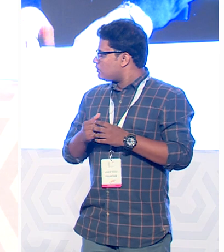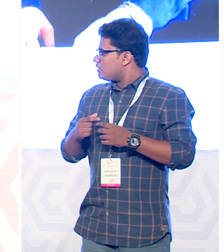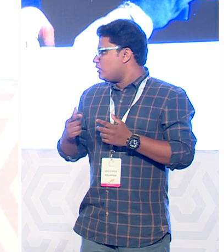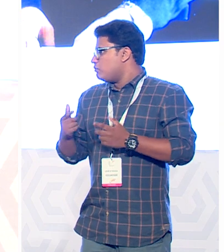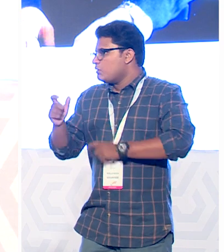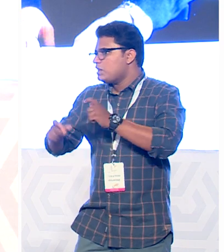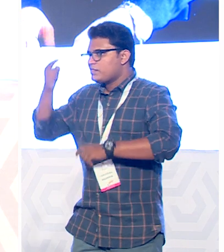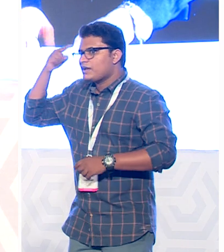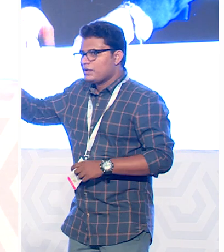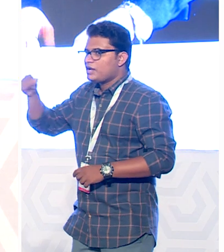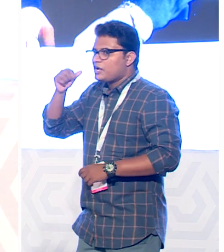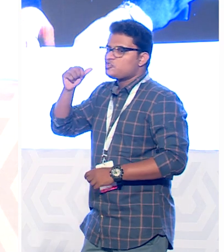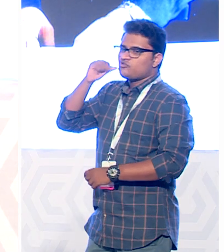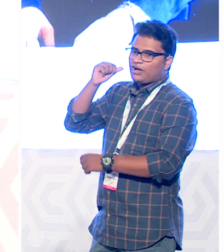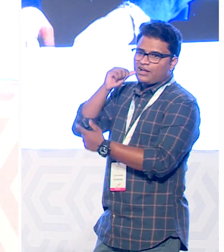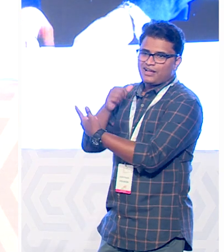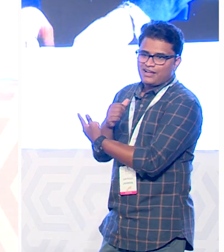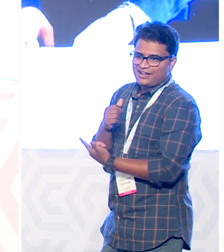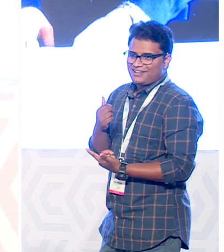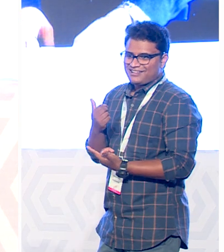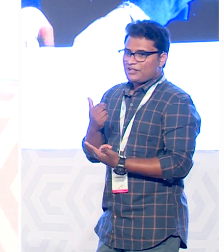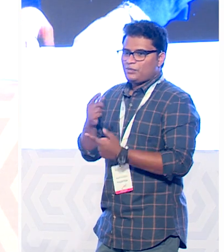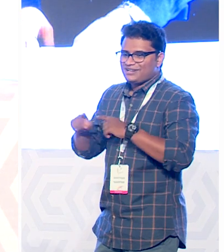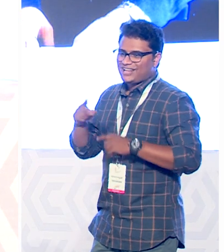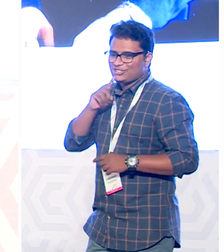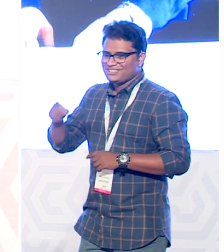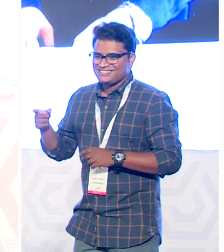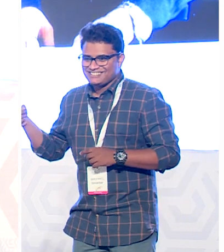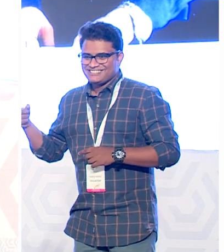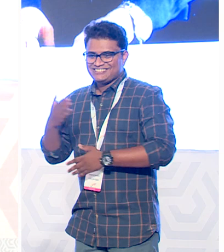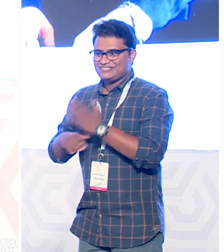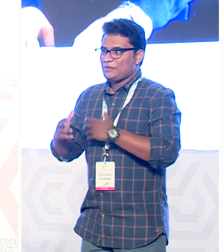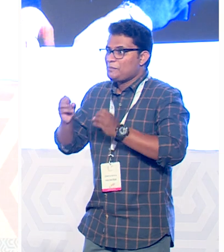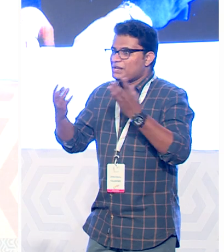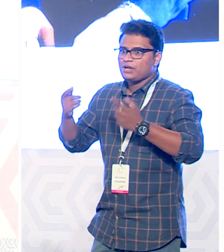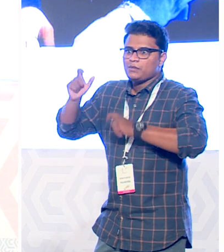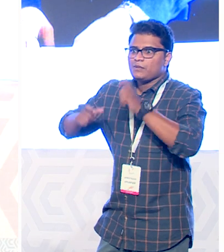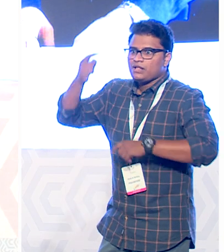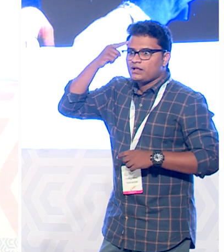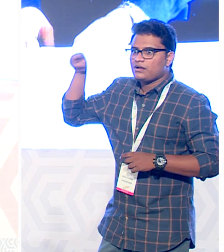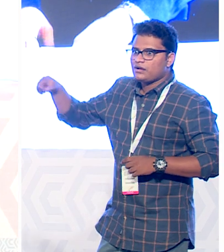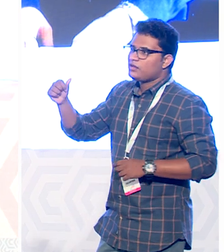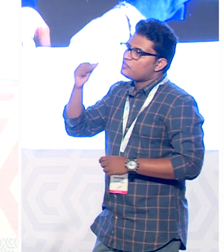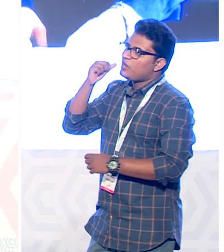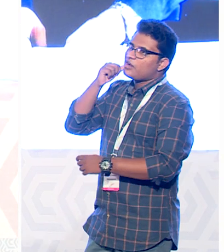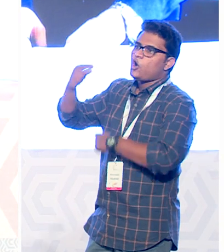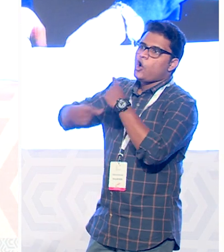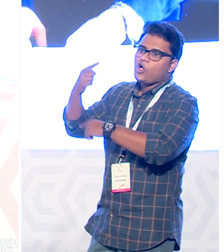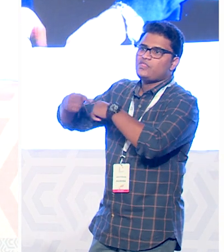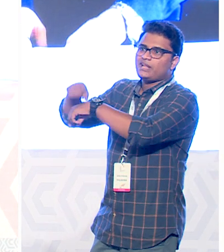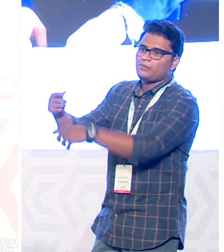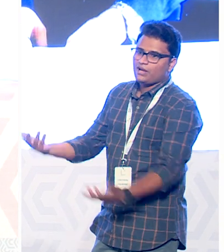actually many people think of me as being drunk all the time